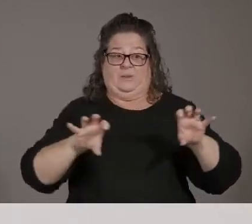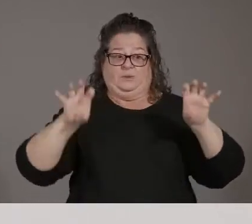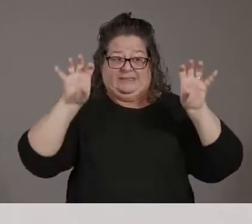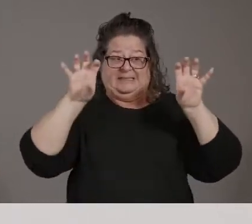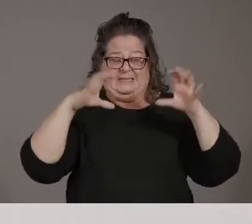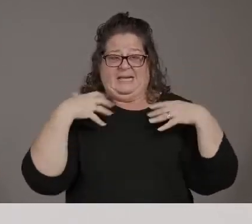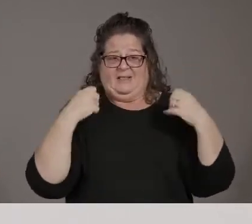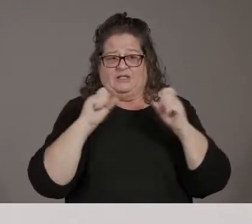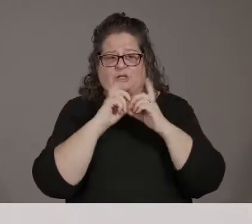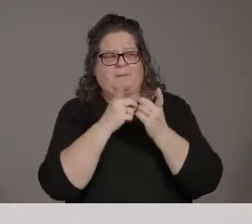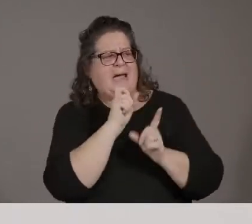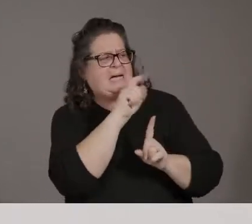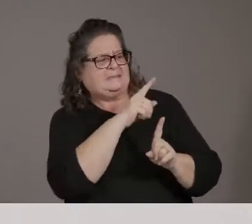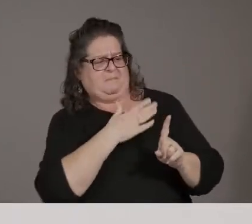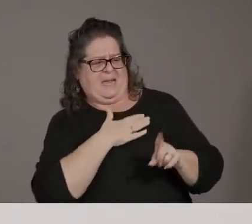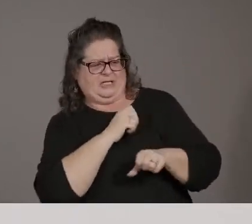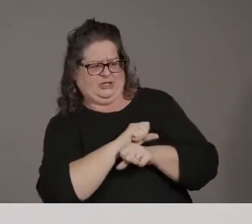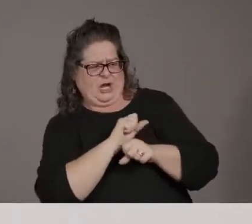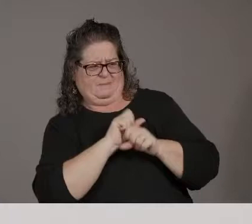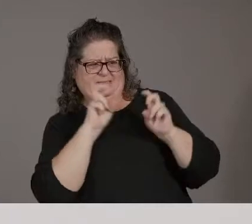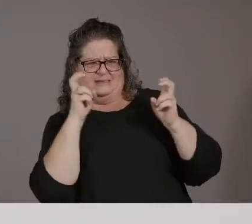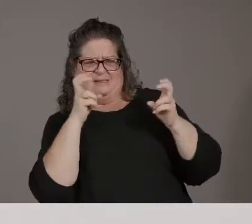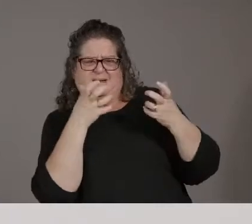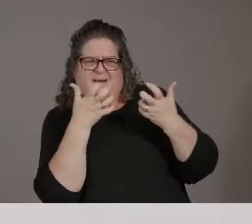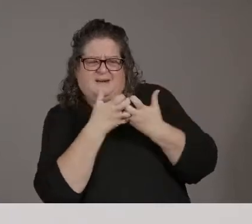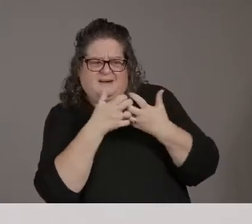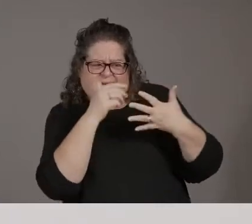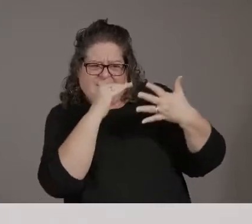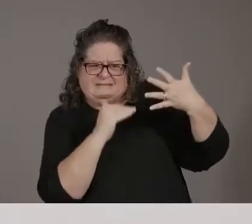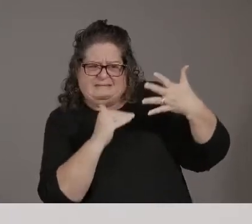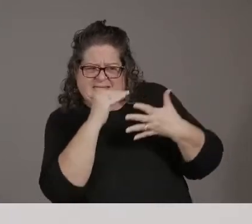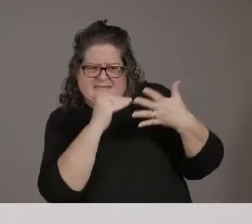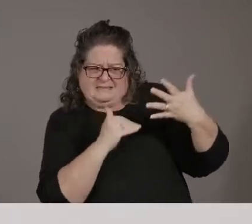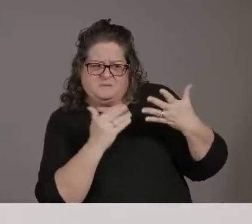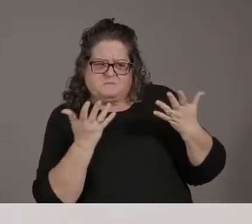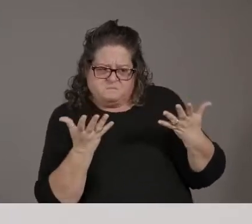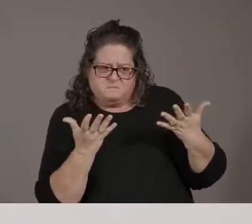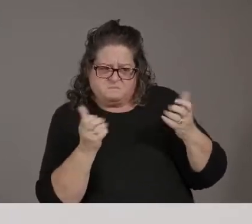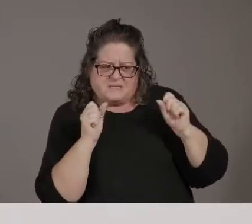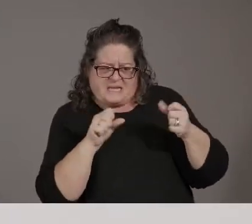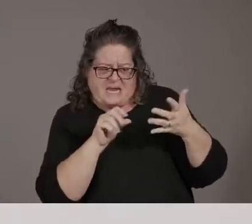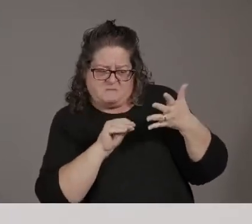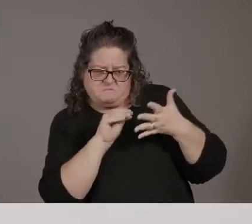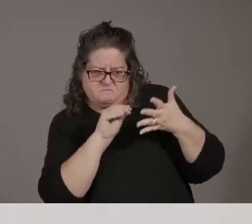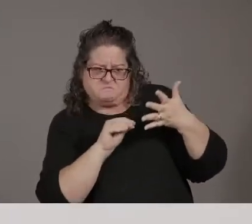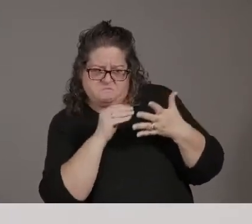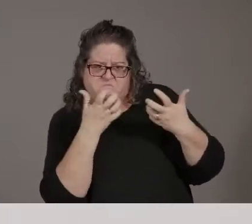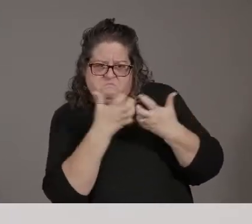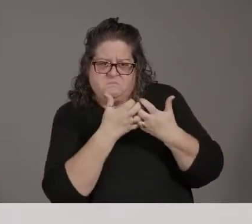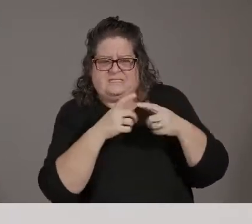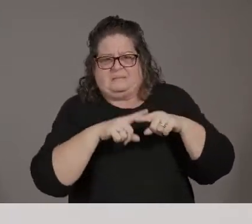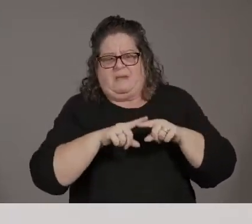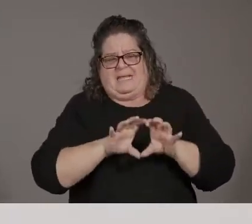ability to sub prioritize based on priorities within their counties. And so it's always good to check with them.